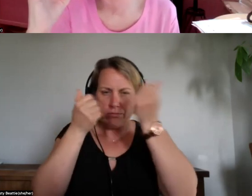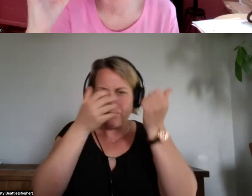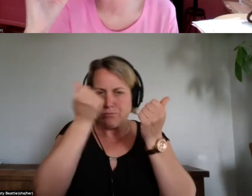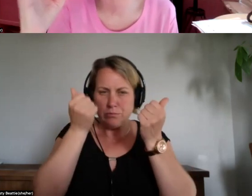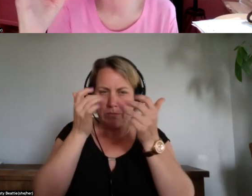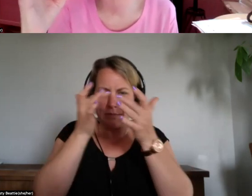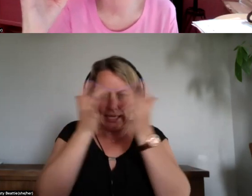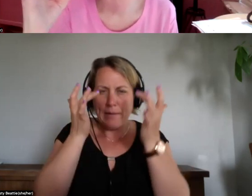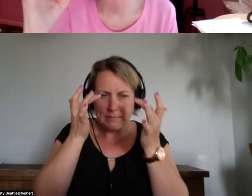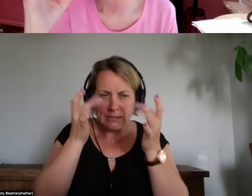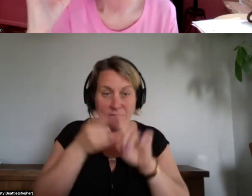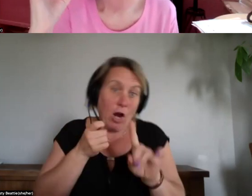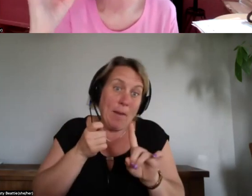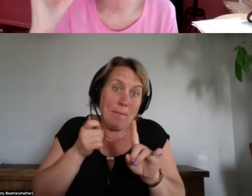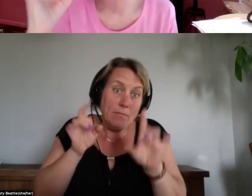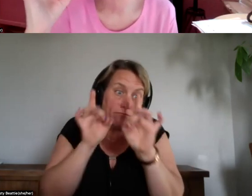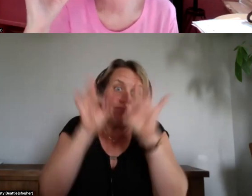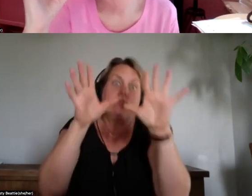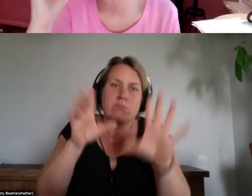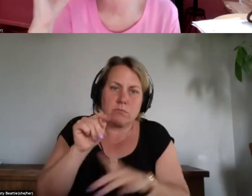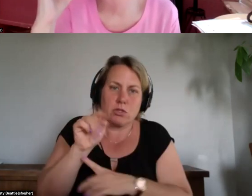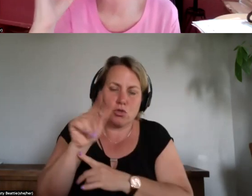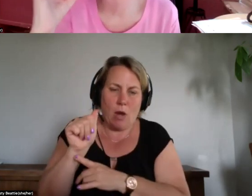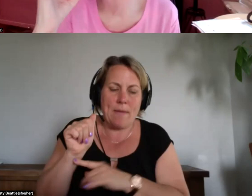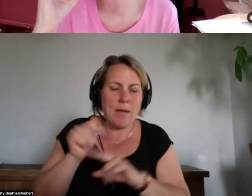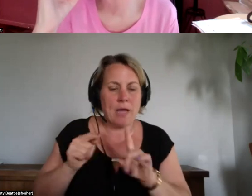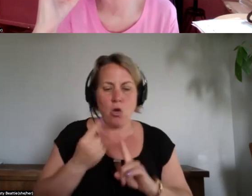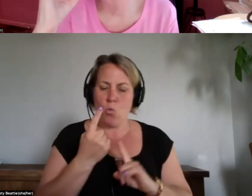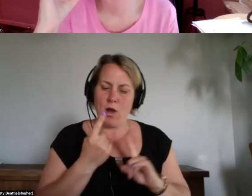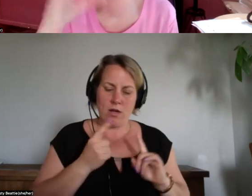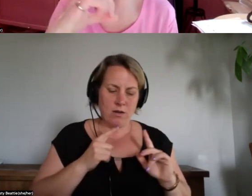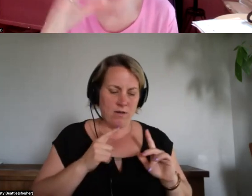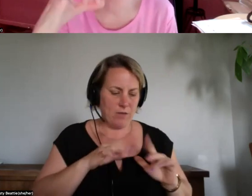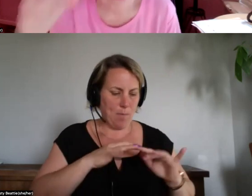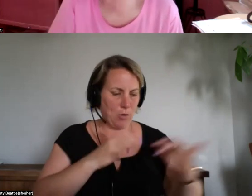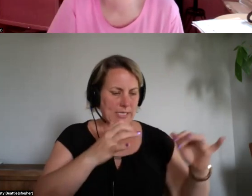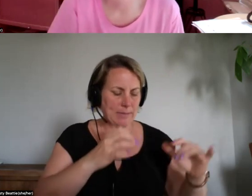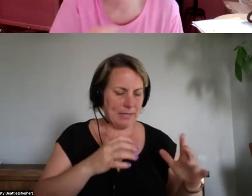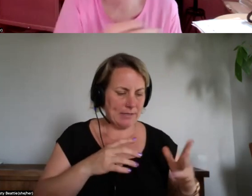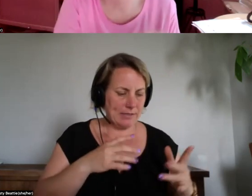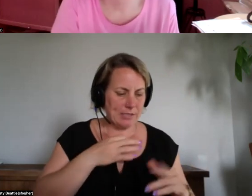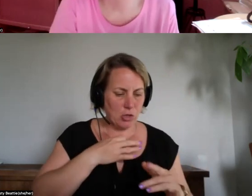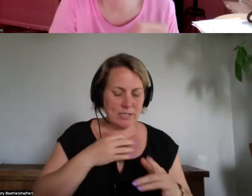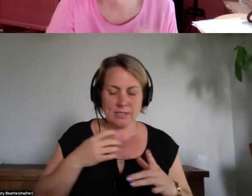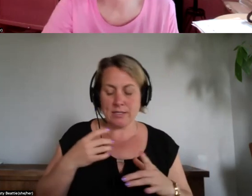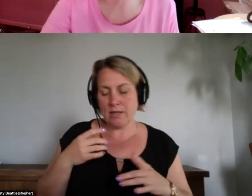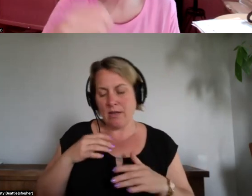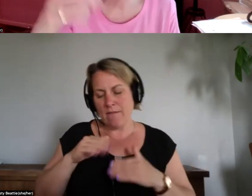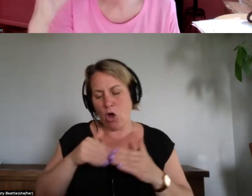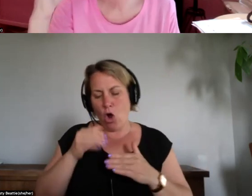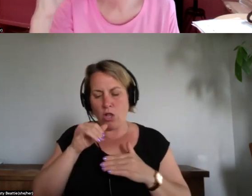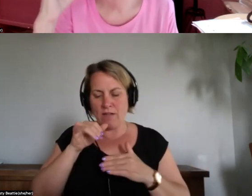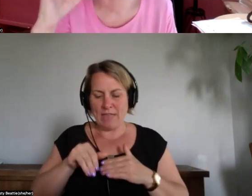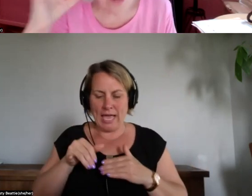participants is wondering are all tragic experiences that are buried and forgotten worth